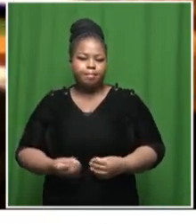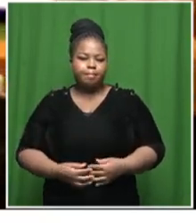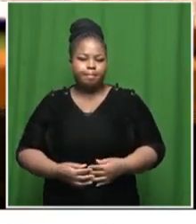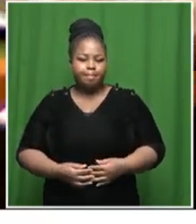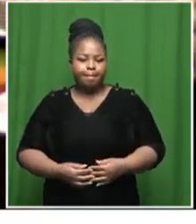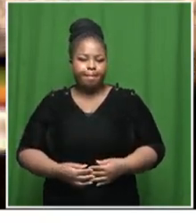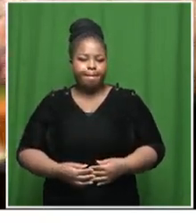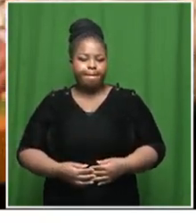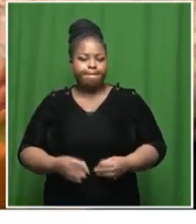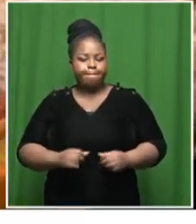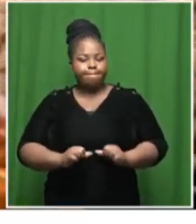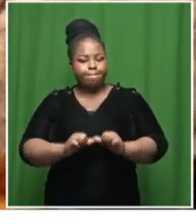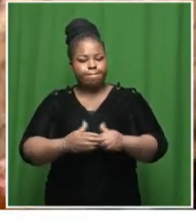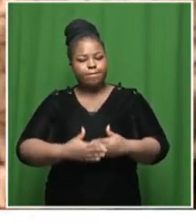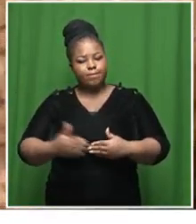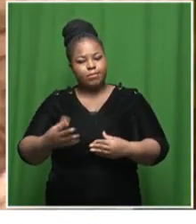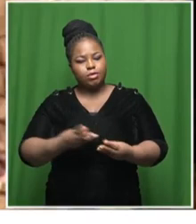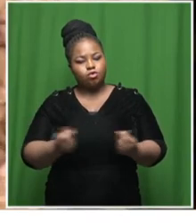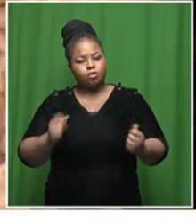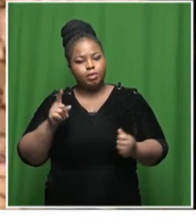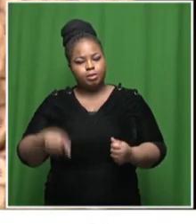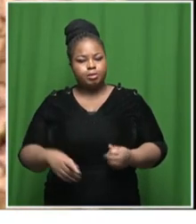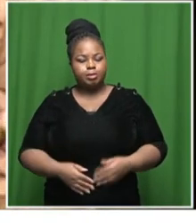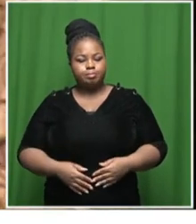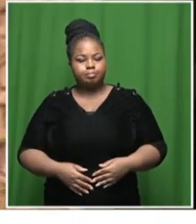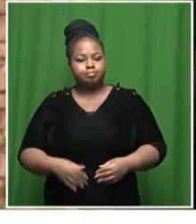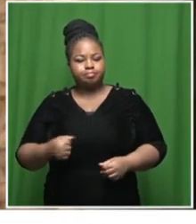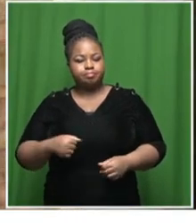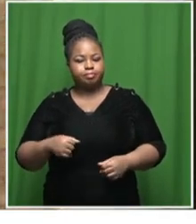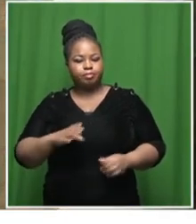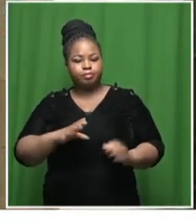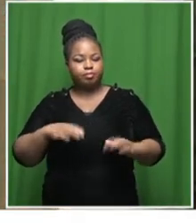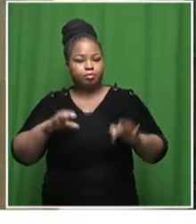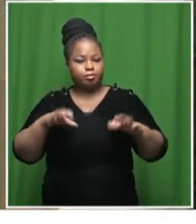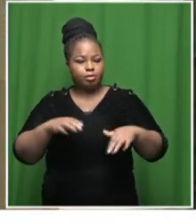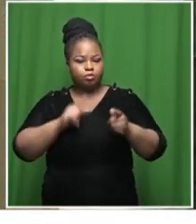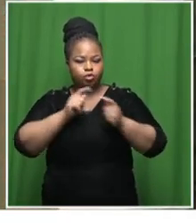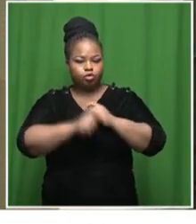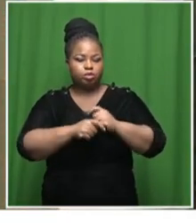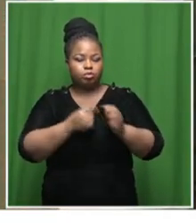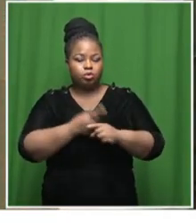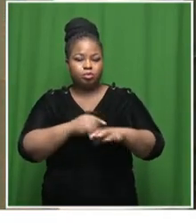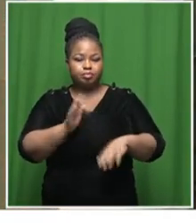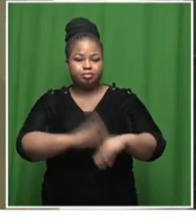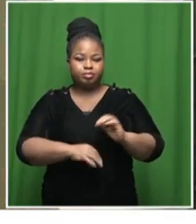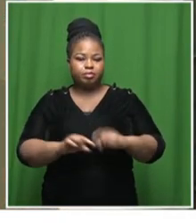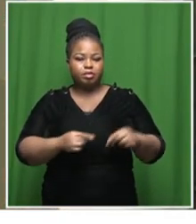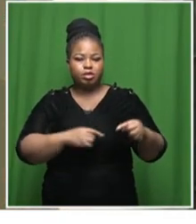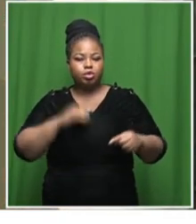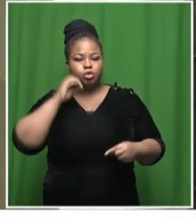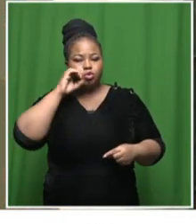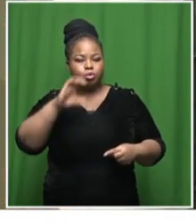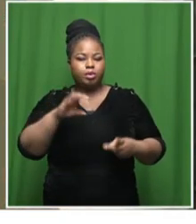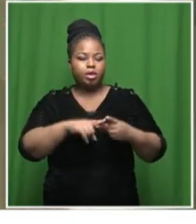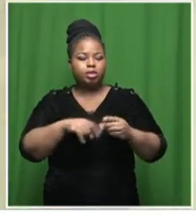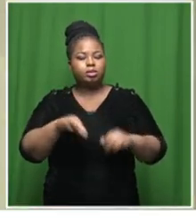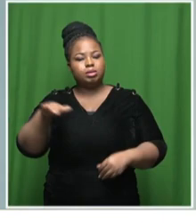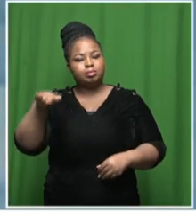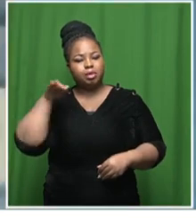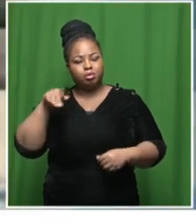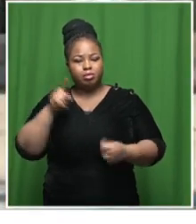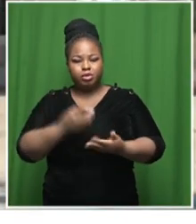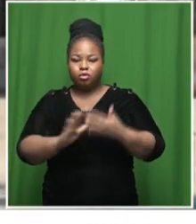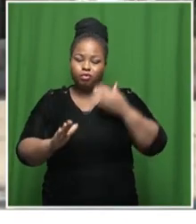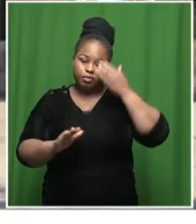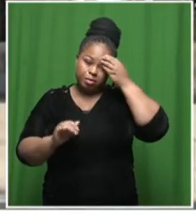calling for long-standing issues to be resolved security council reform for sanctions against Cuba and Zimbabwe to be lifted